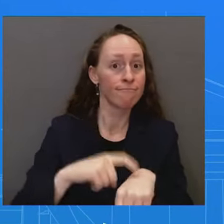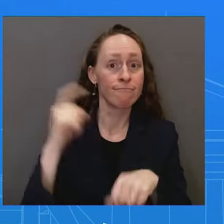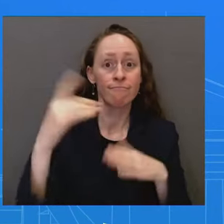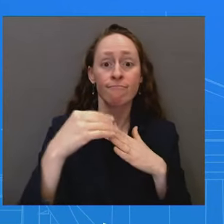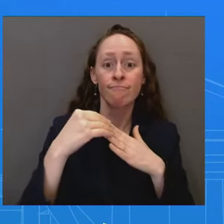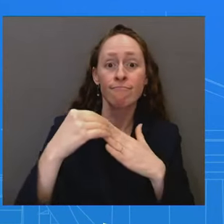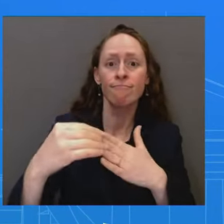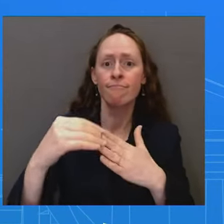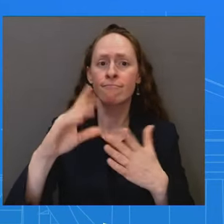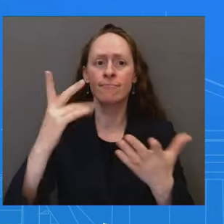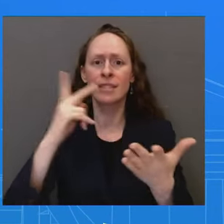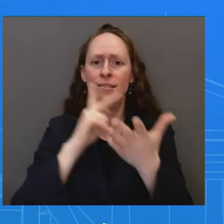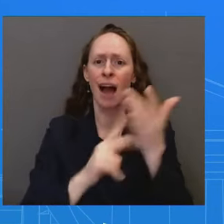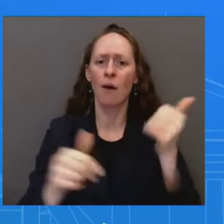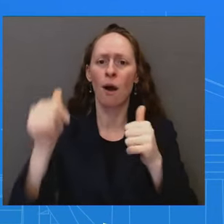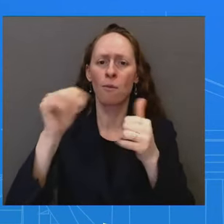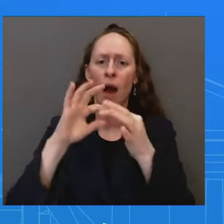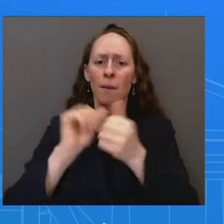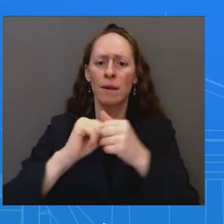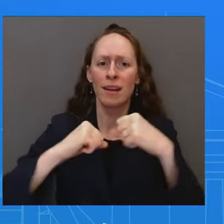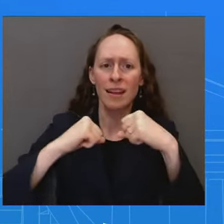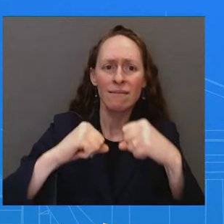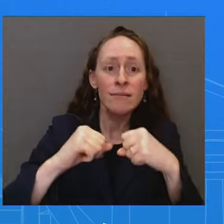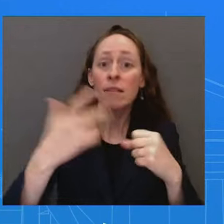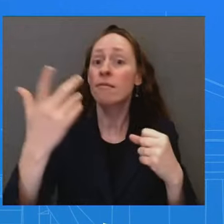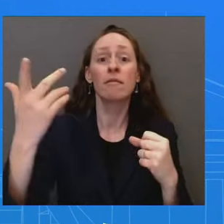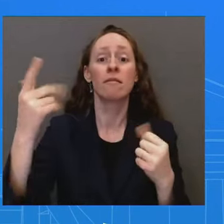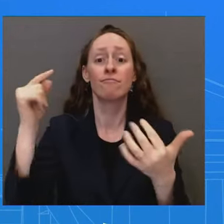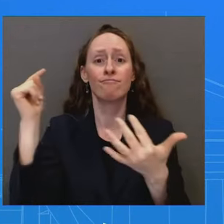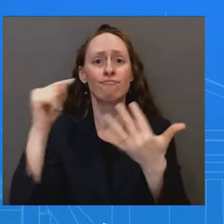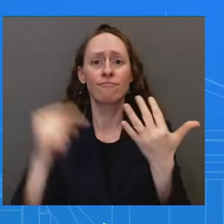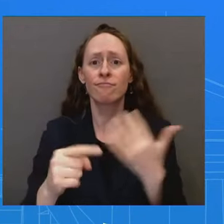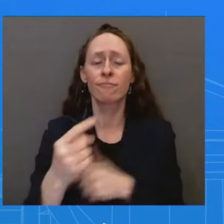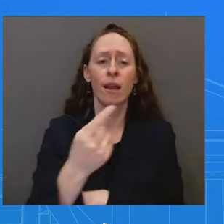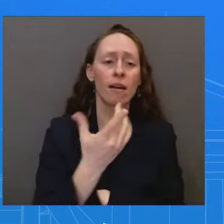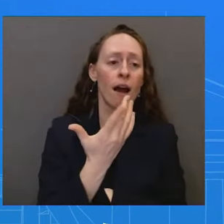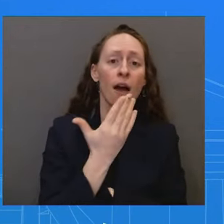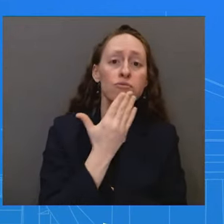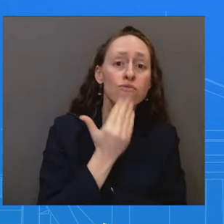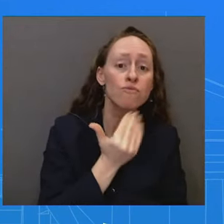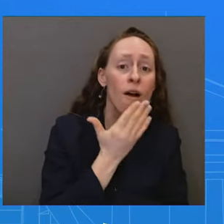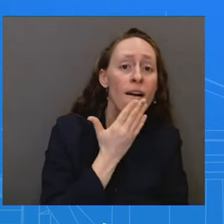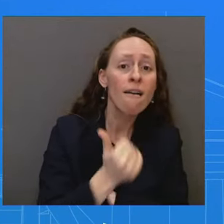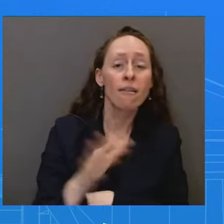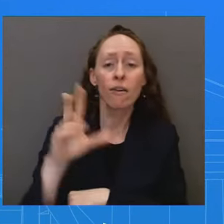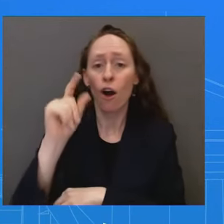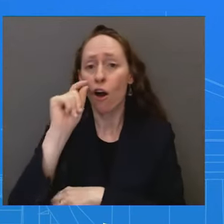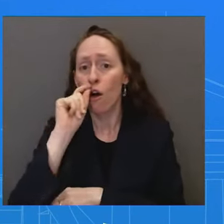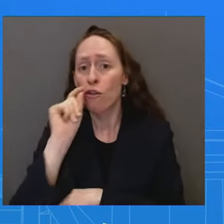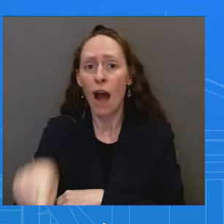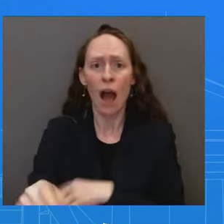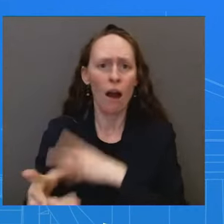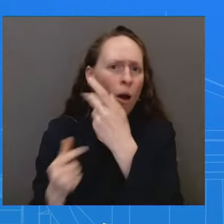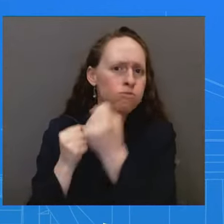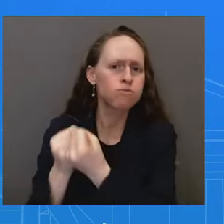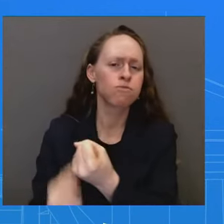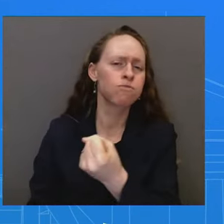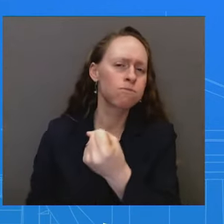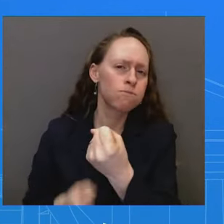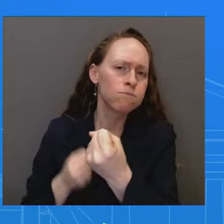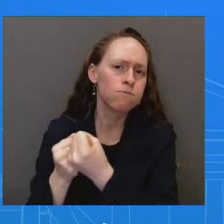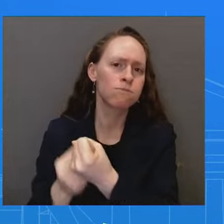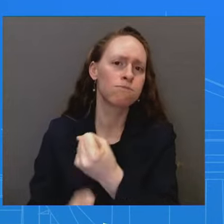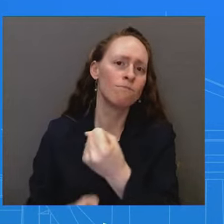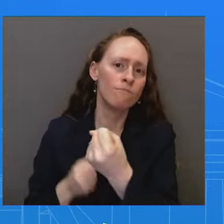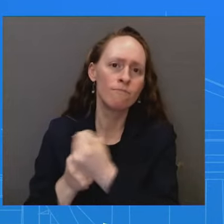contact group. Whether that's support to Israel, making sure that they can defend themselves against Hamas. Look at everything that, that the, that the has done in the, in the Indo-Pacific.